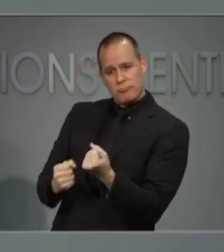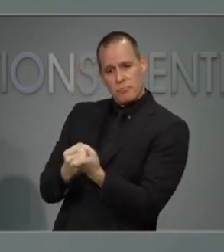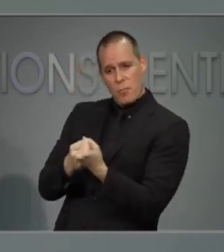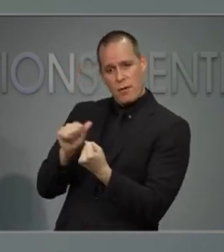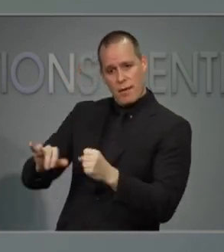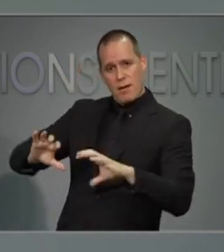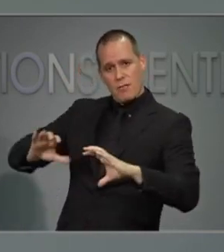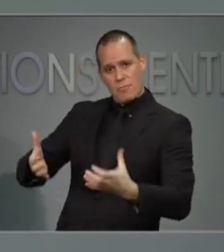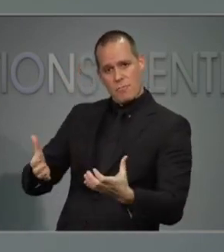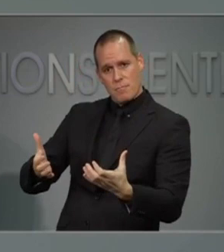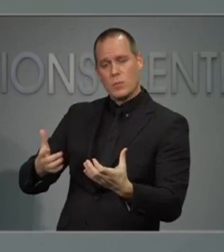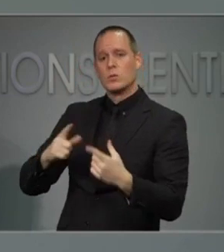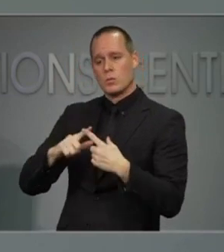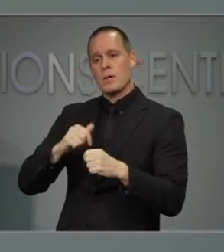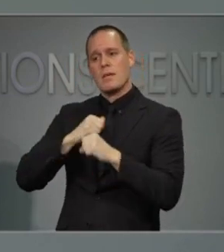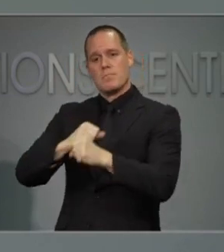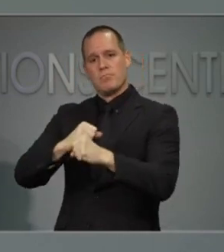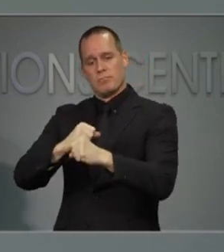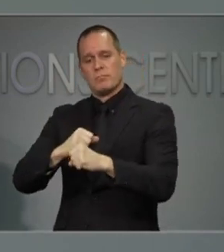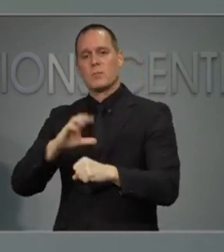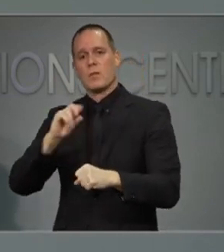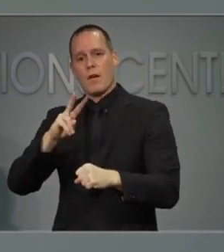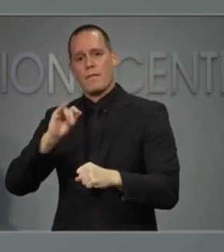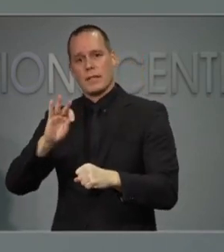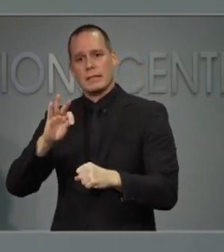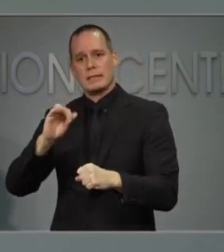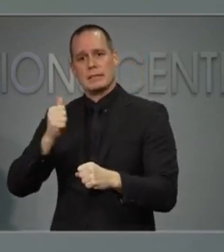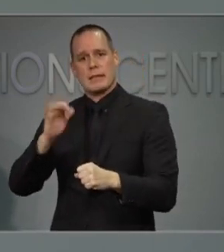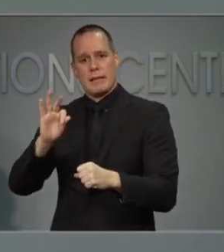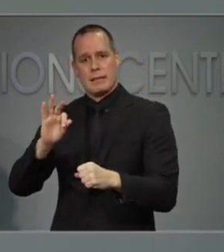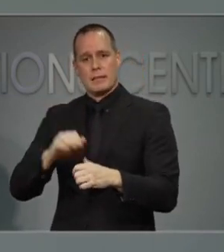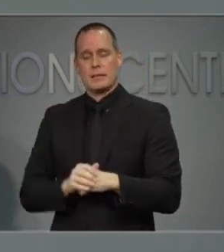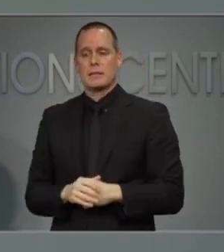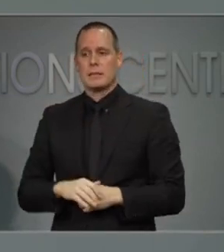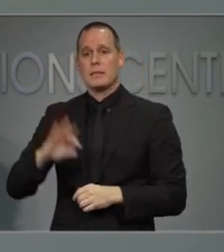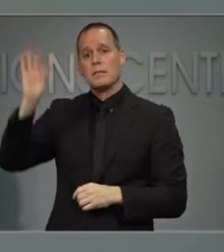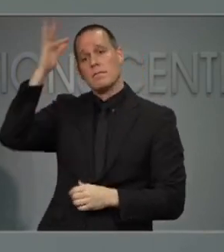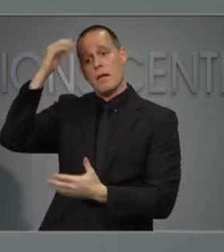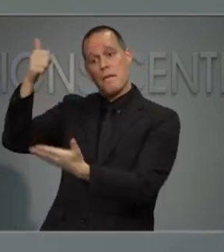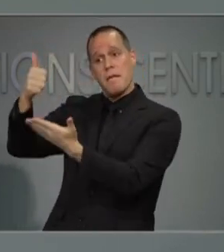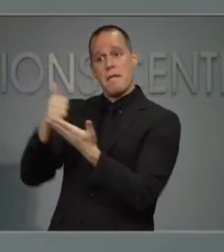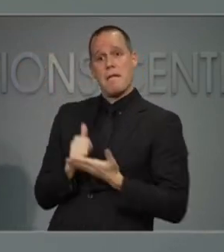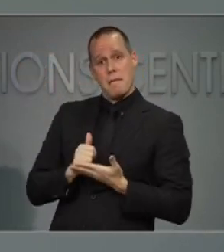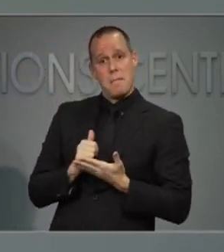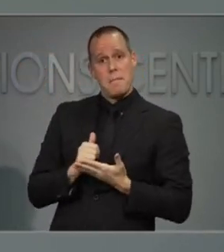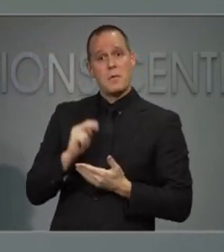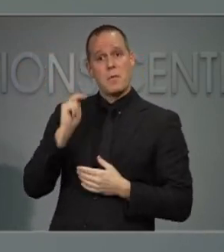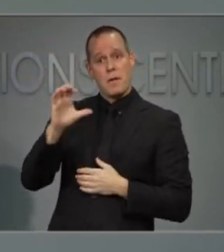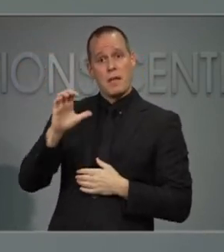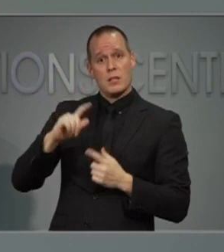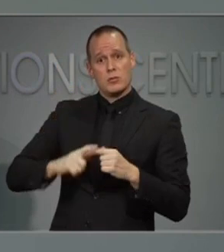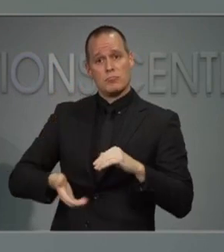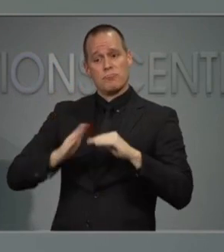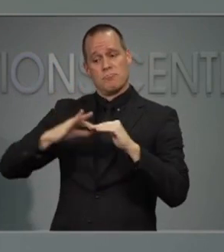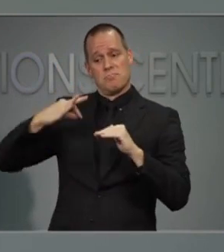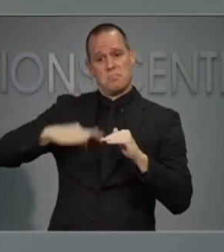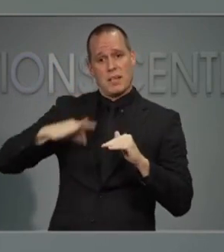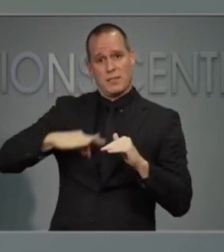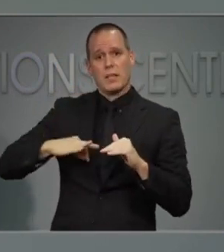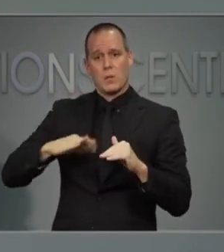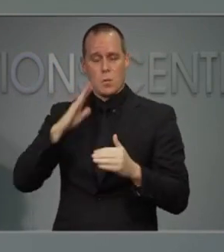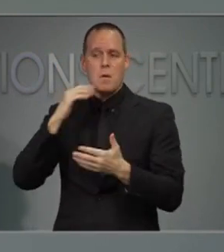COVID-19 storm. These actions from the federal government will assist North Carolina in its response to this crisis,